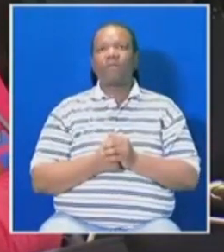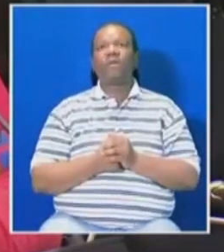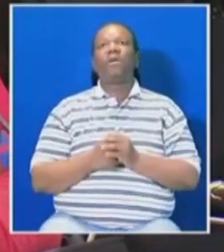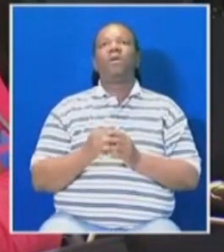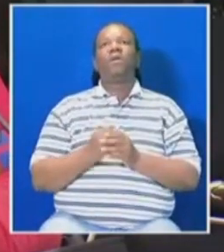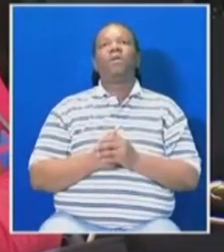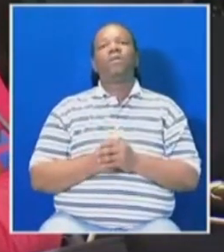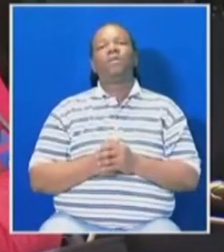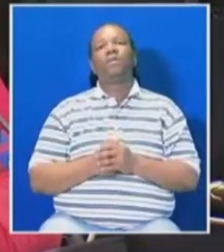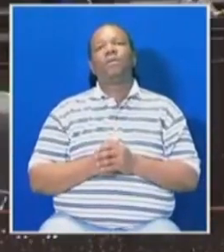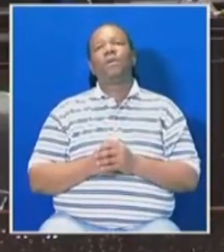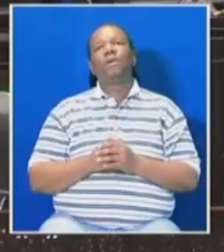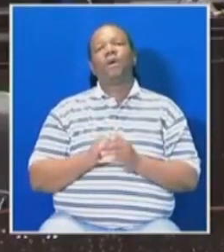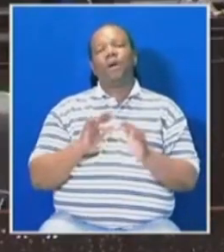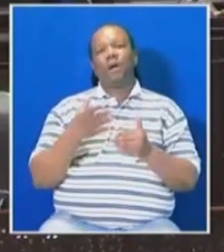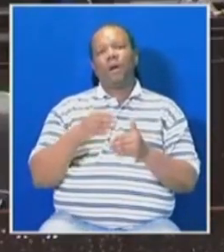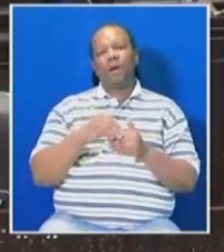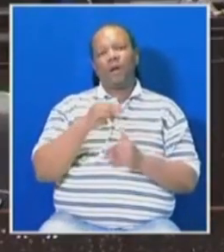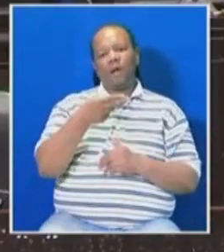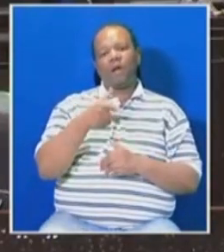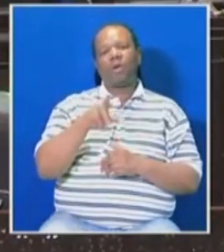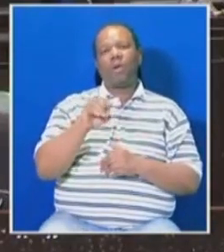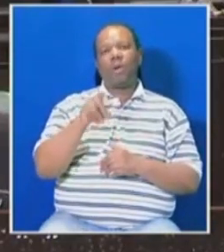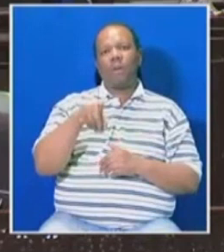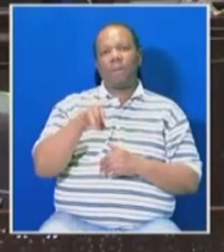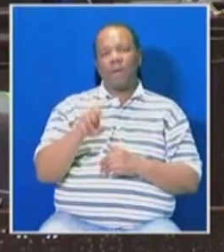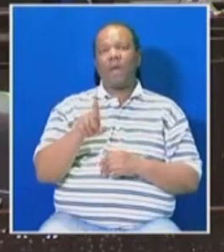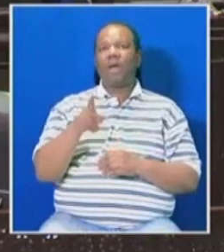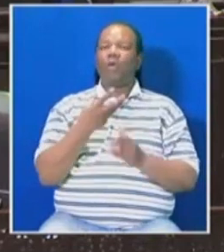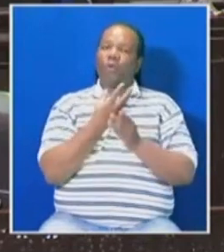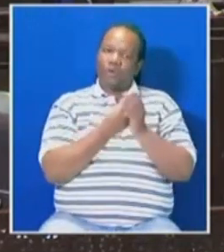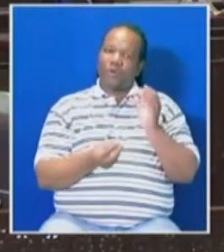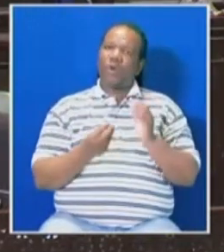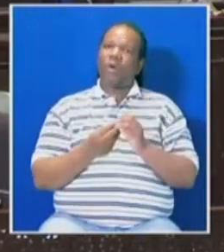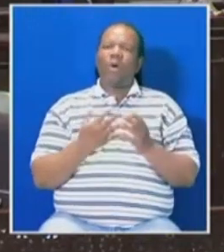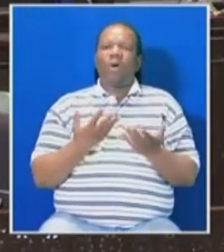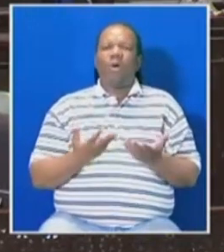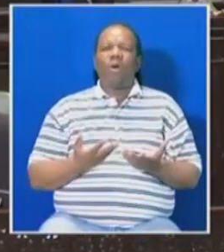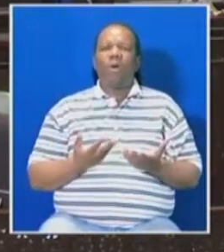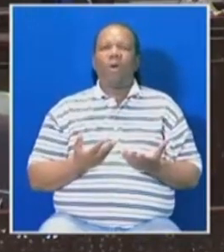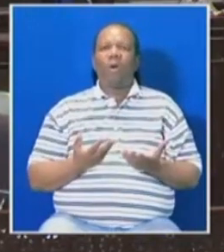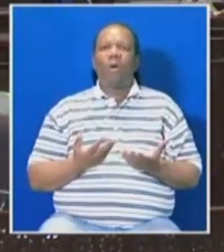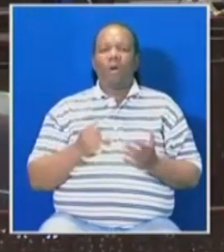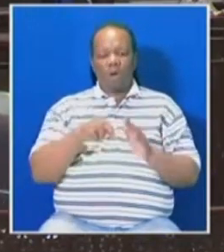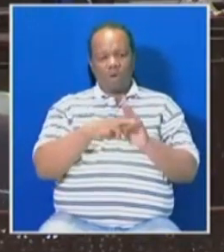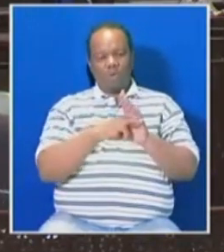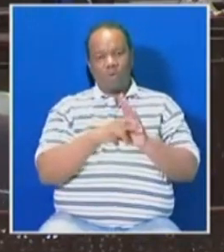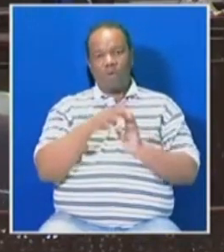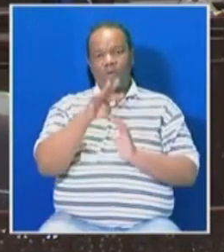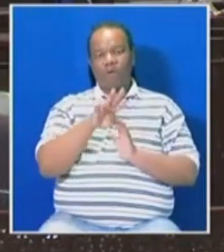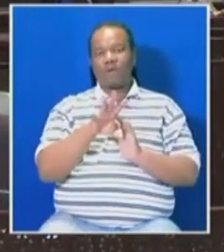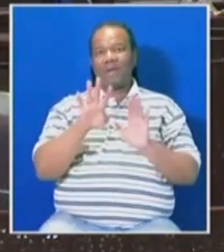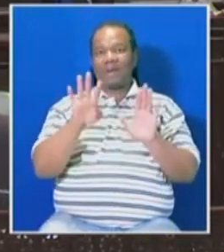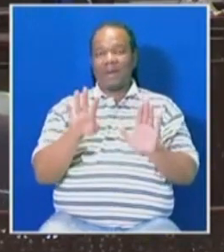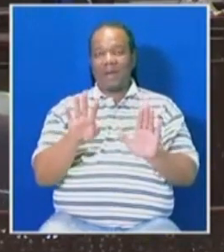that... Honorable I know that you said you withdraw. So now. when we have Rule 49, that